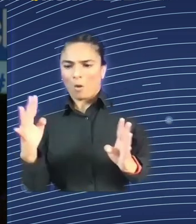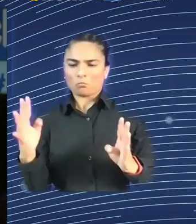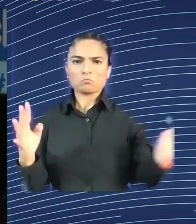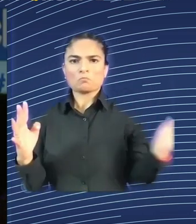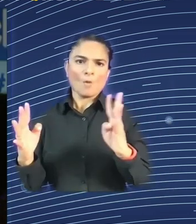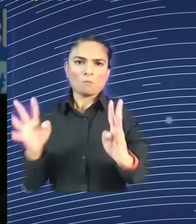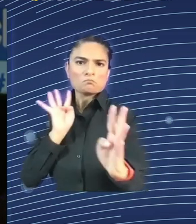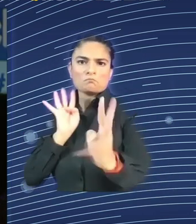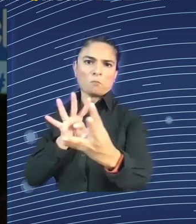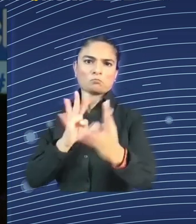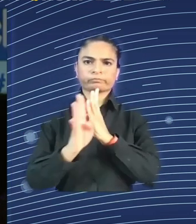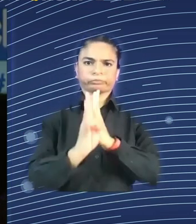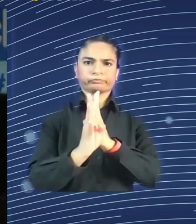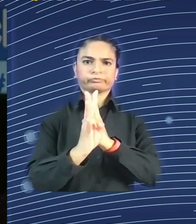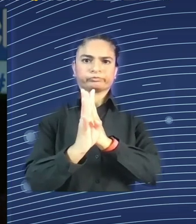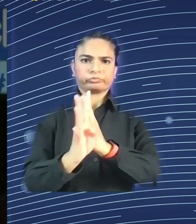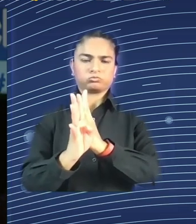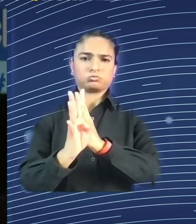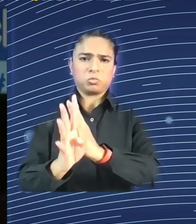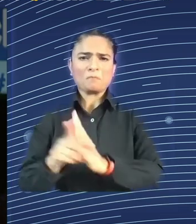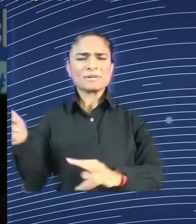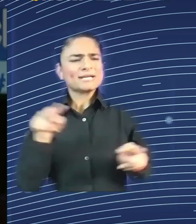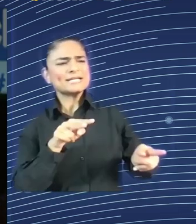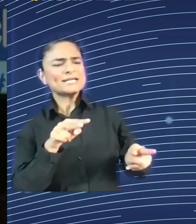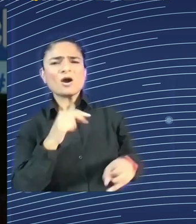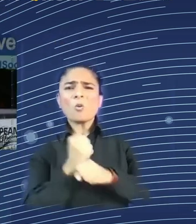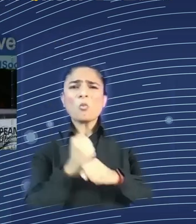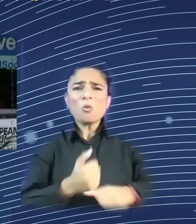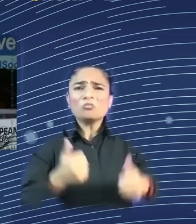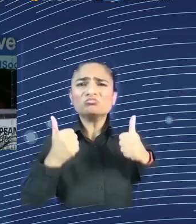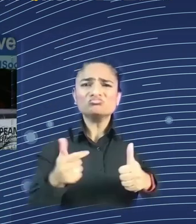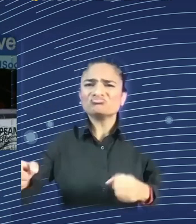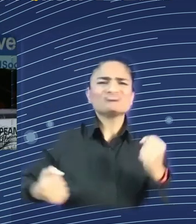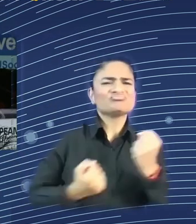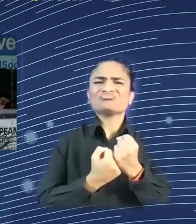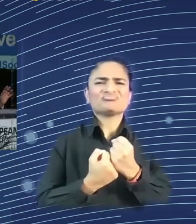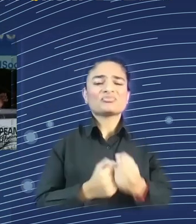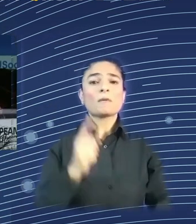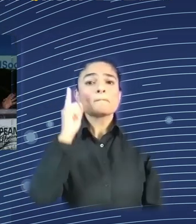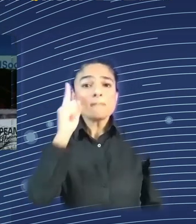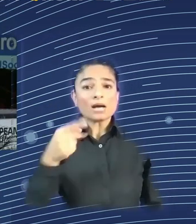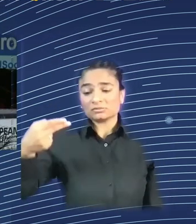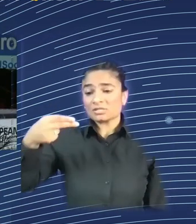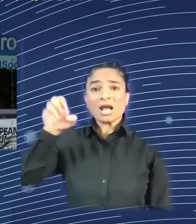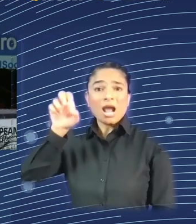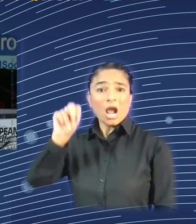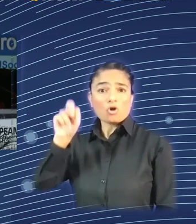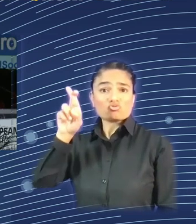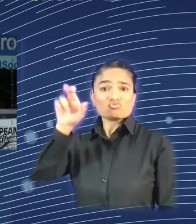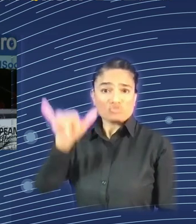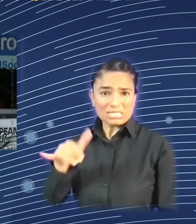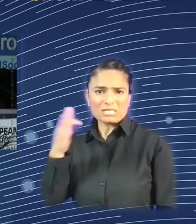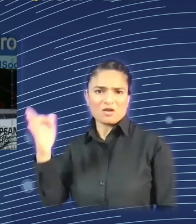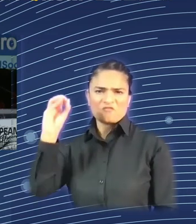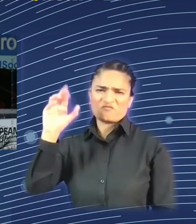I don't think old Henry Ford would have approved of that. But, let's not criticize people who've done